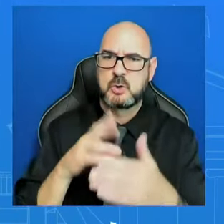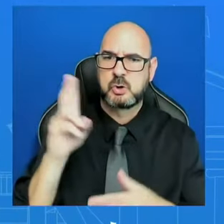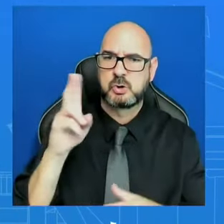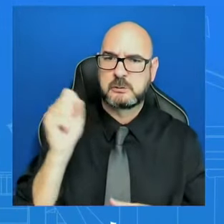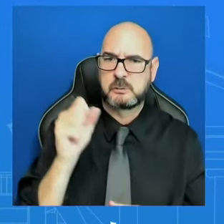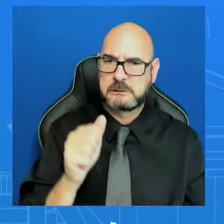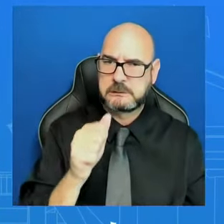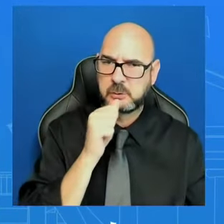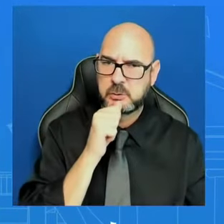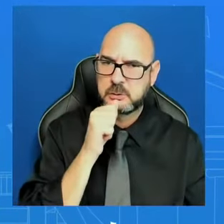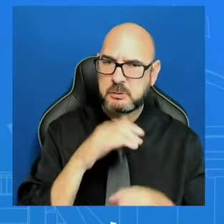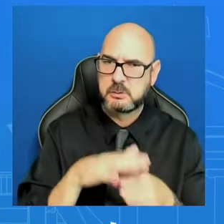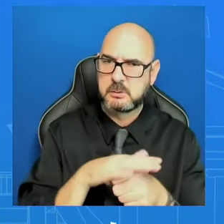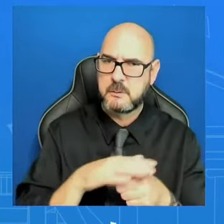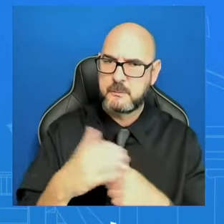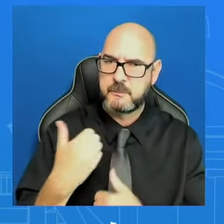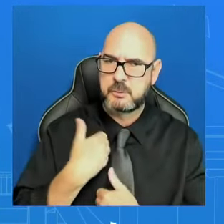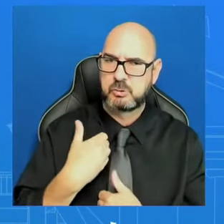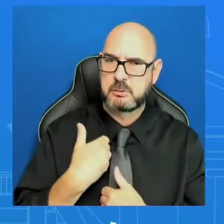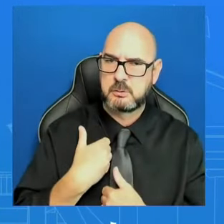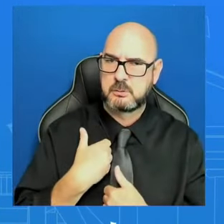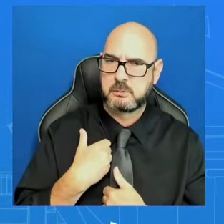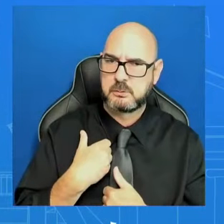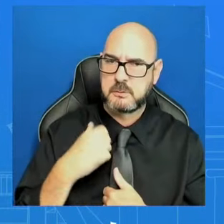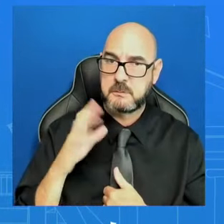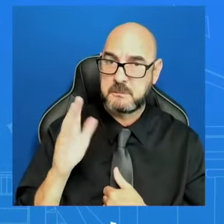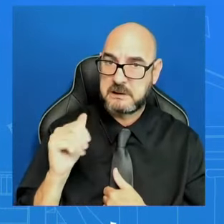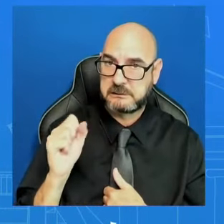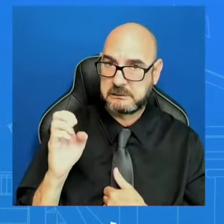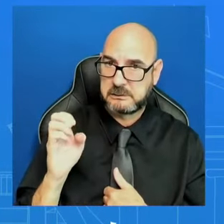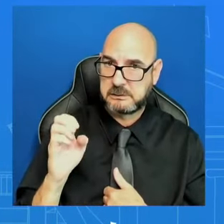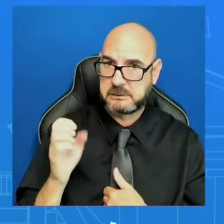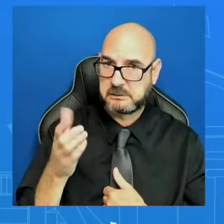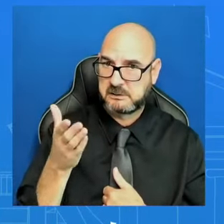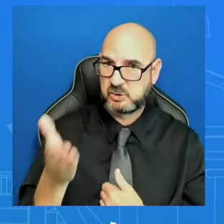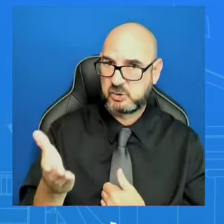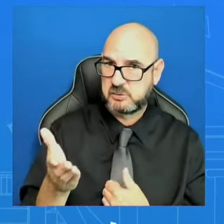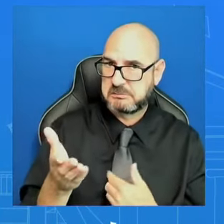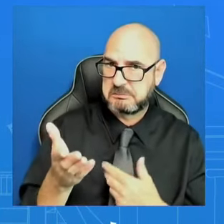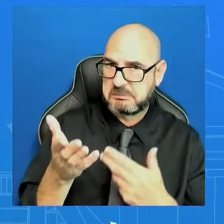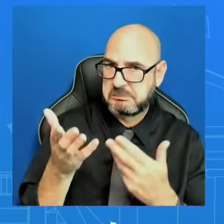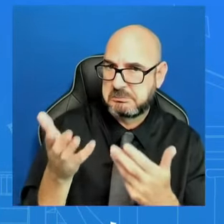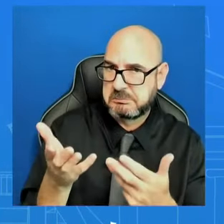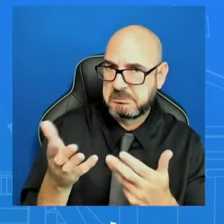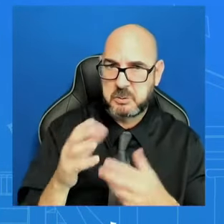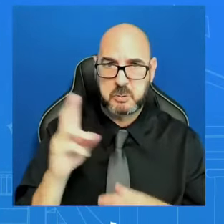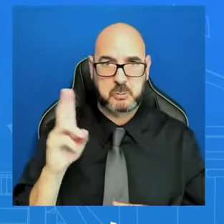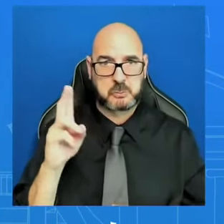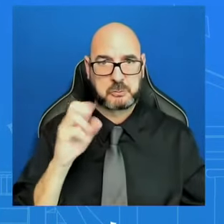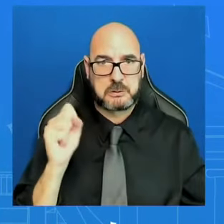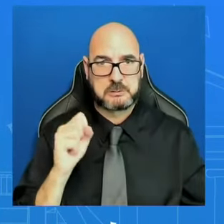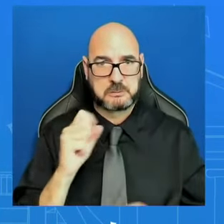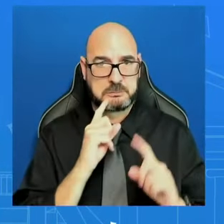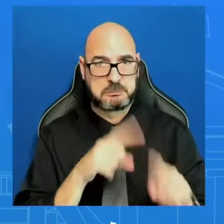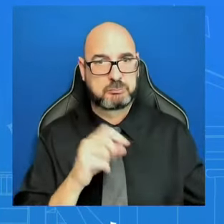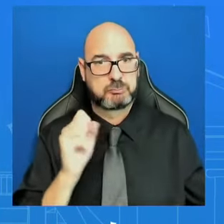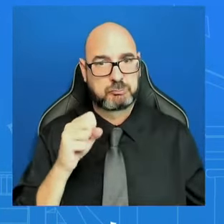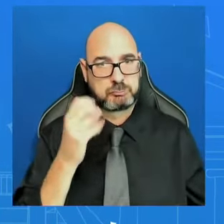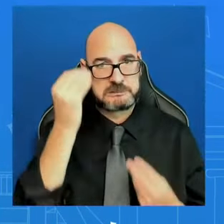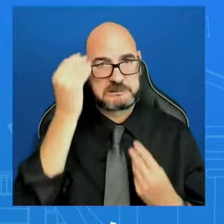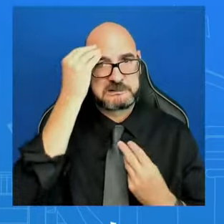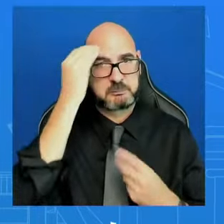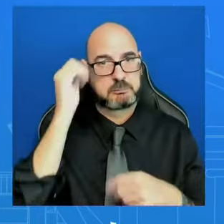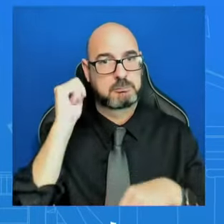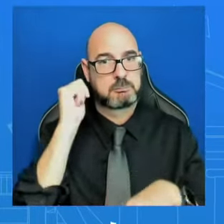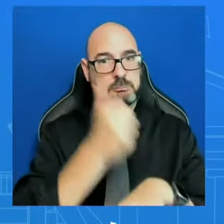Ezequiel. So what is your reaction? And is the U.S. considering building a military base to support Guyana to defend their sovereignty?